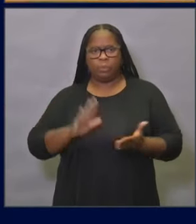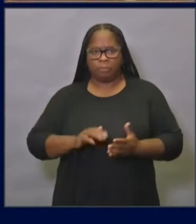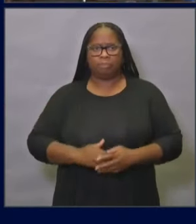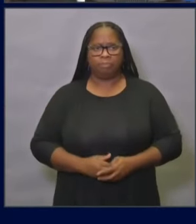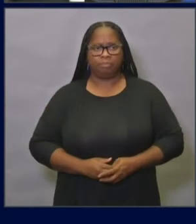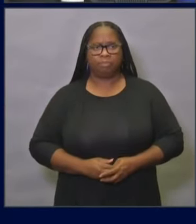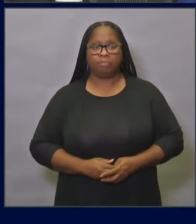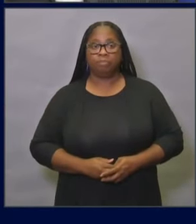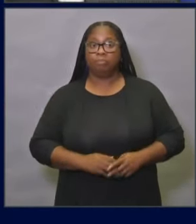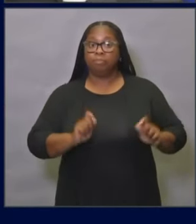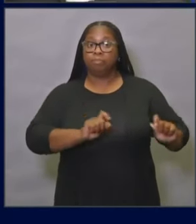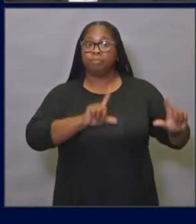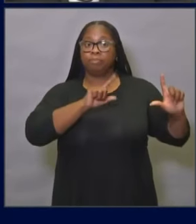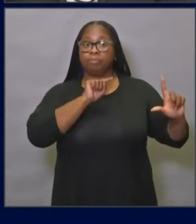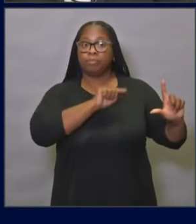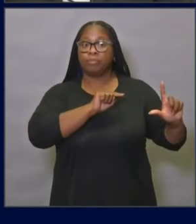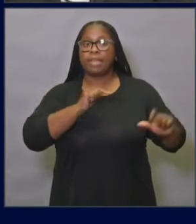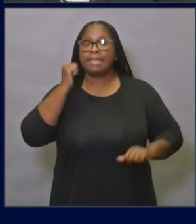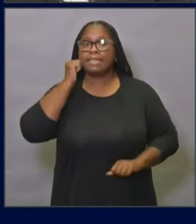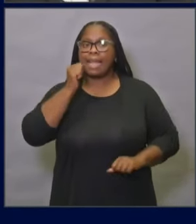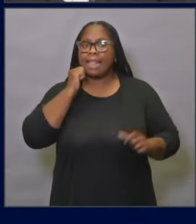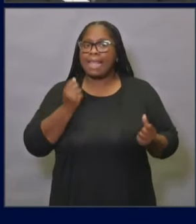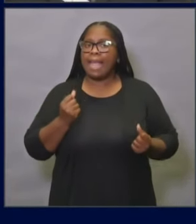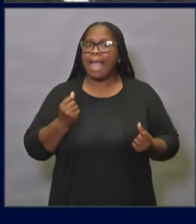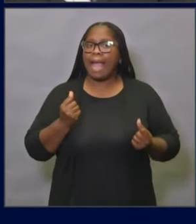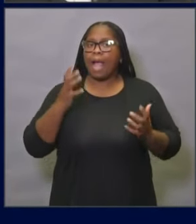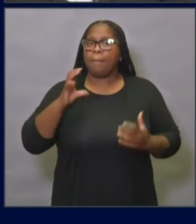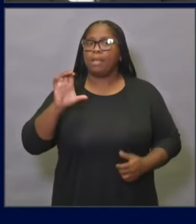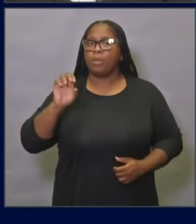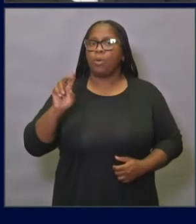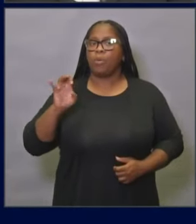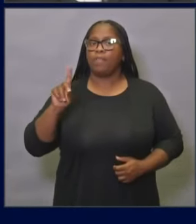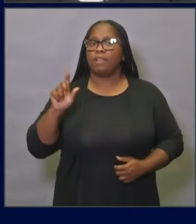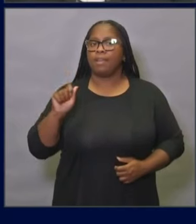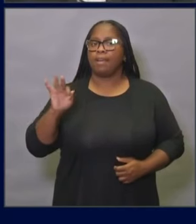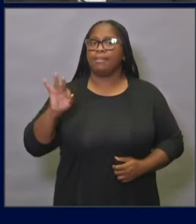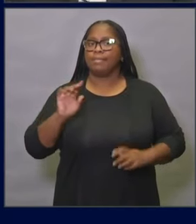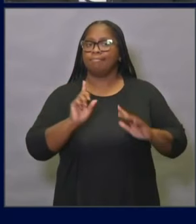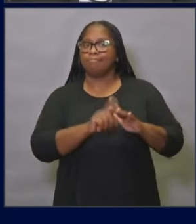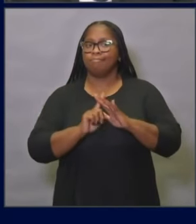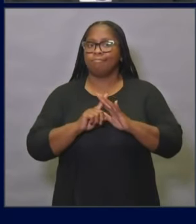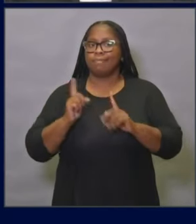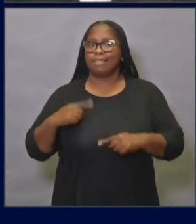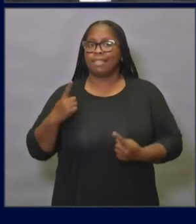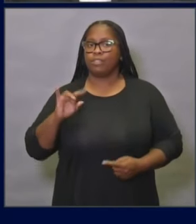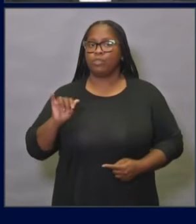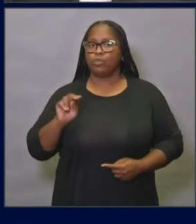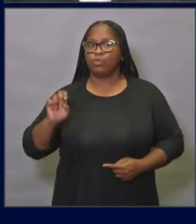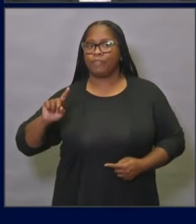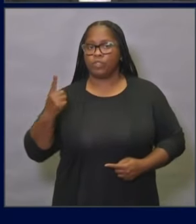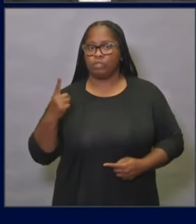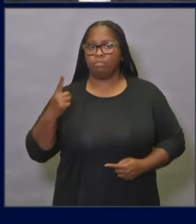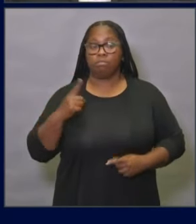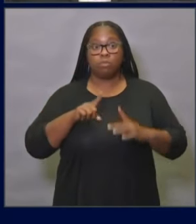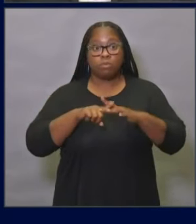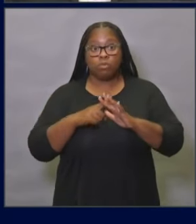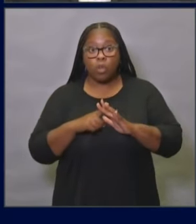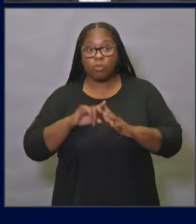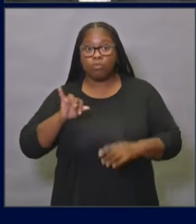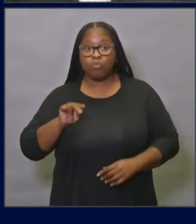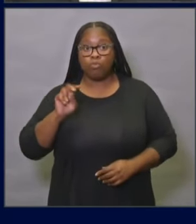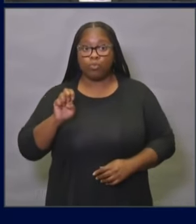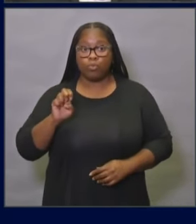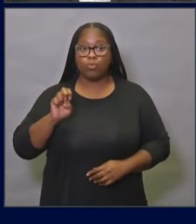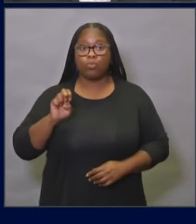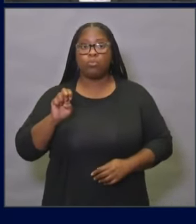This slide shows the daily reported number of COVID-19 cases since June 1st. When we began the month in June, we were